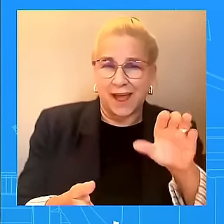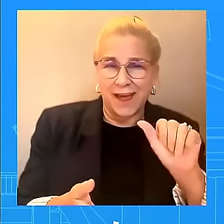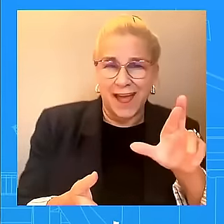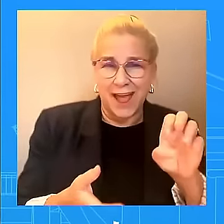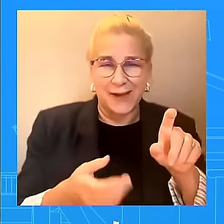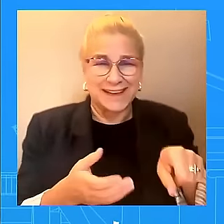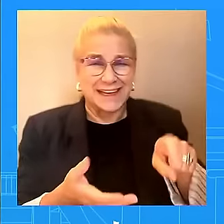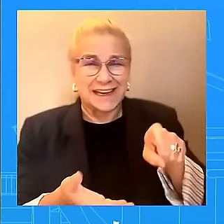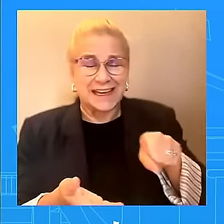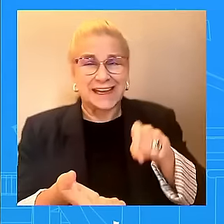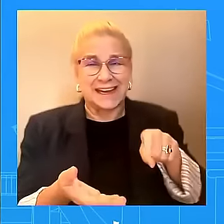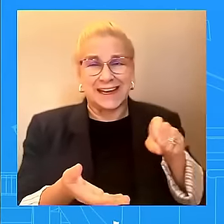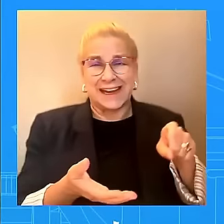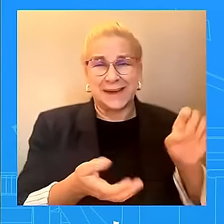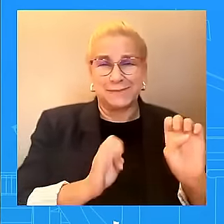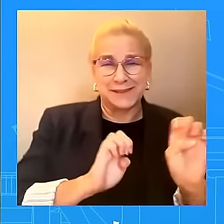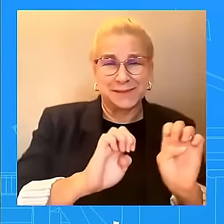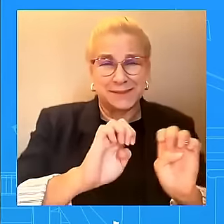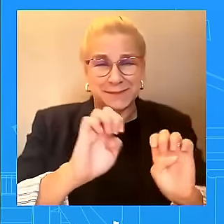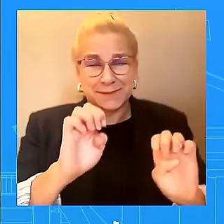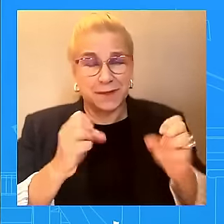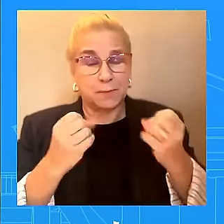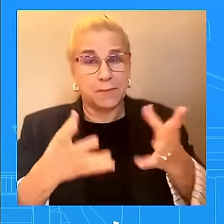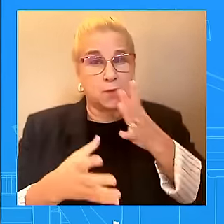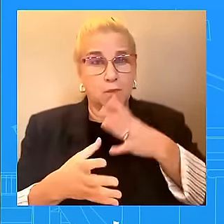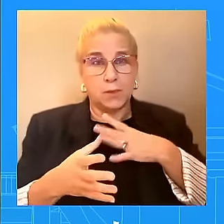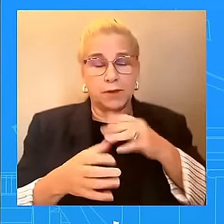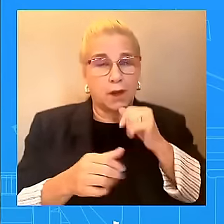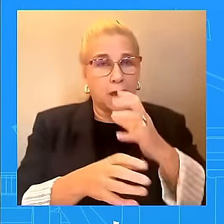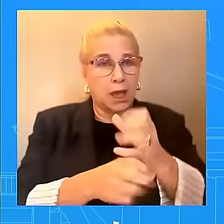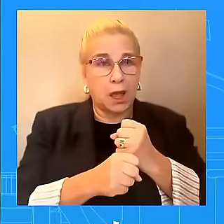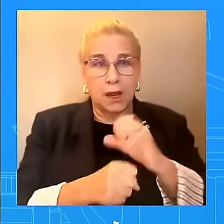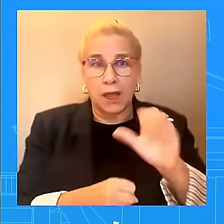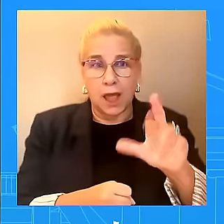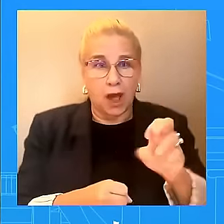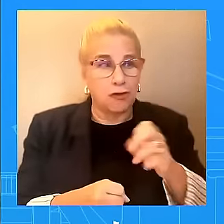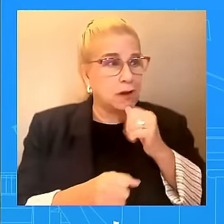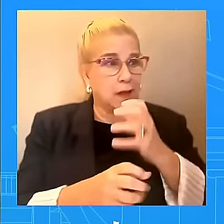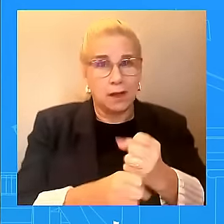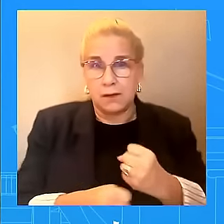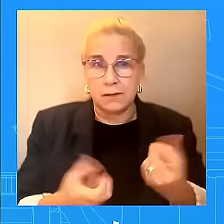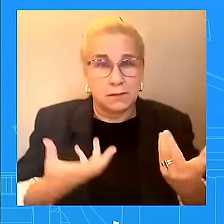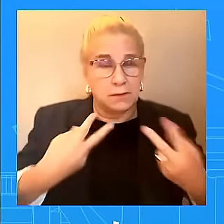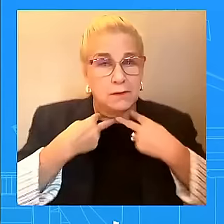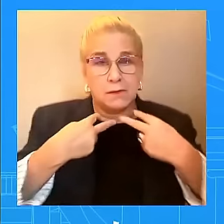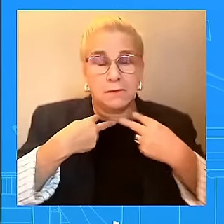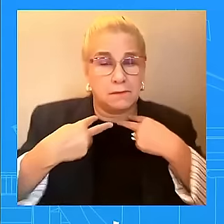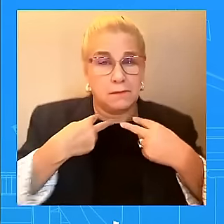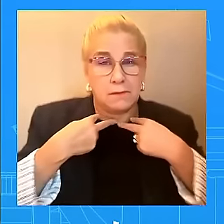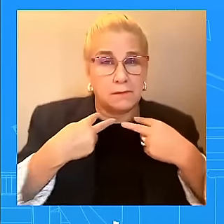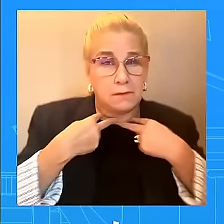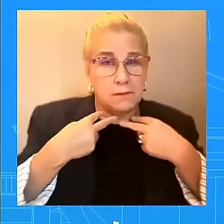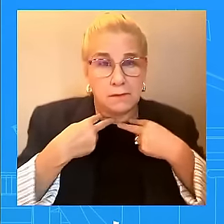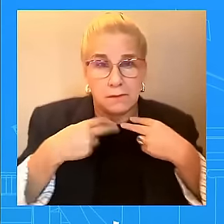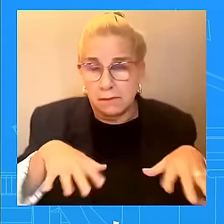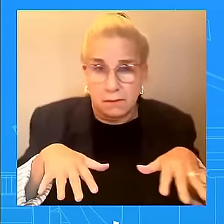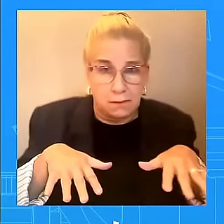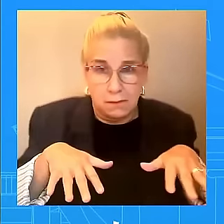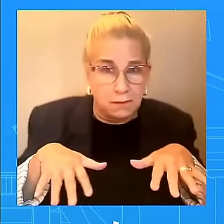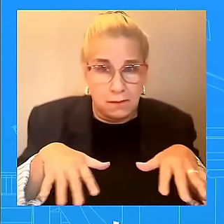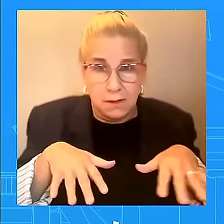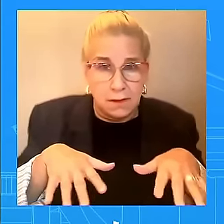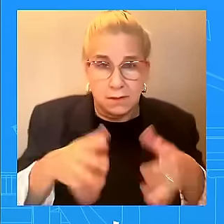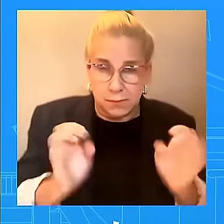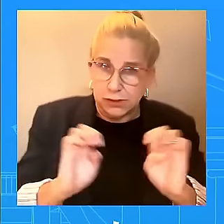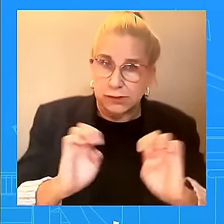care they need in emergency situations is completely unacceptable. That's why the Biden-Harris